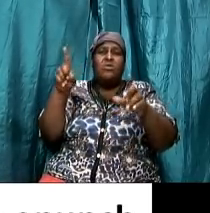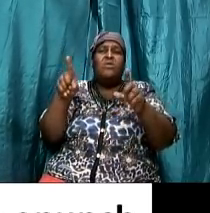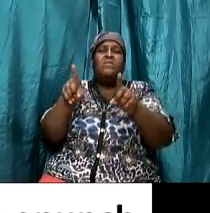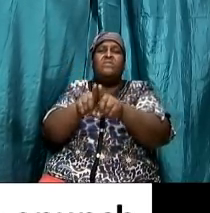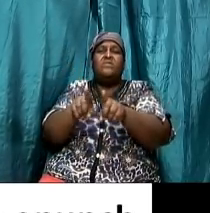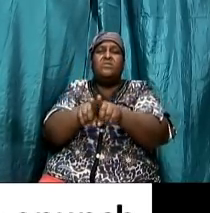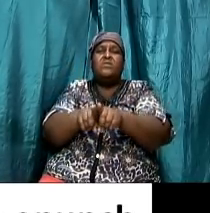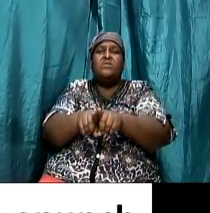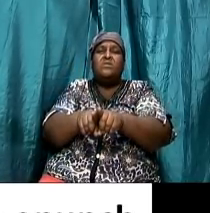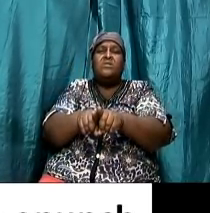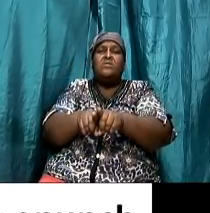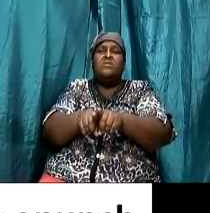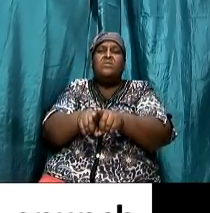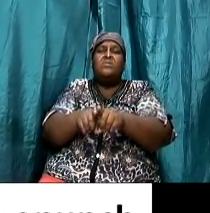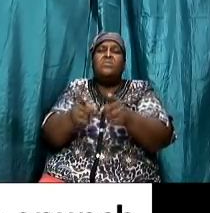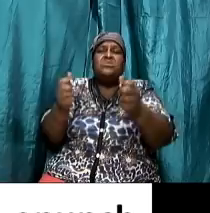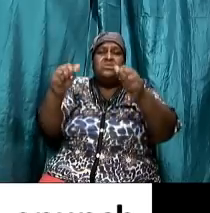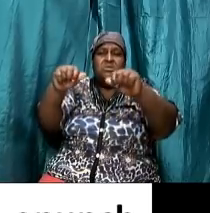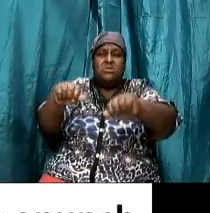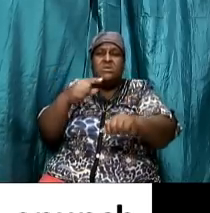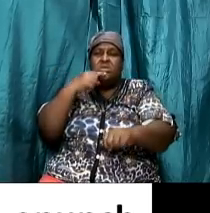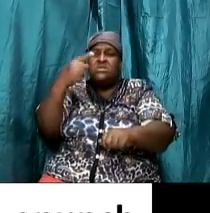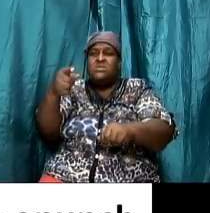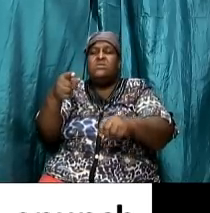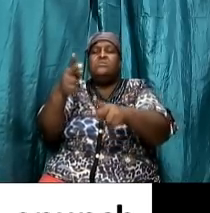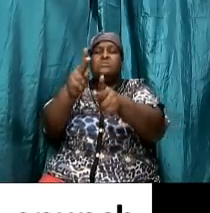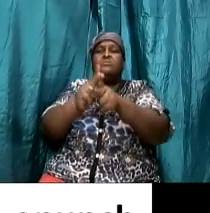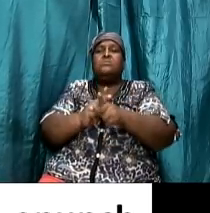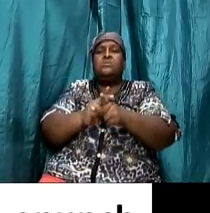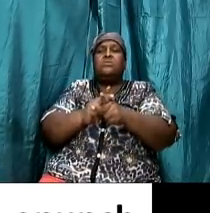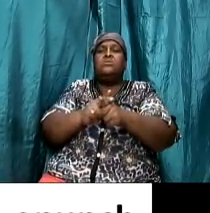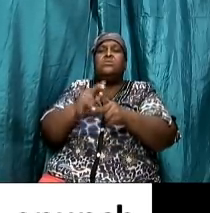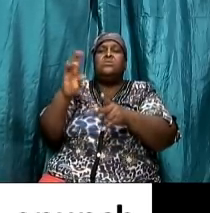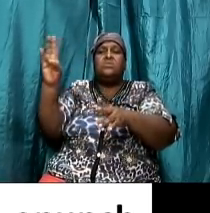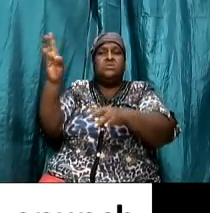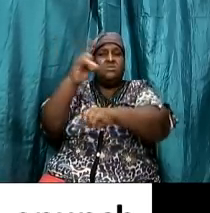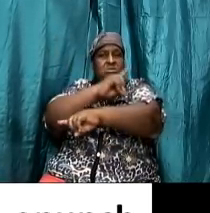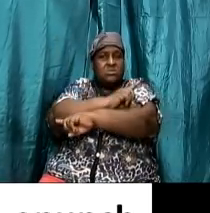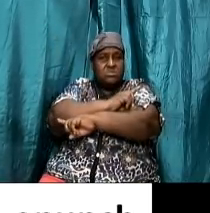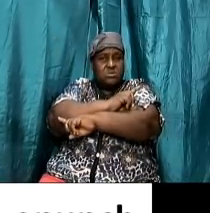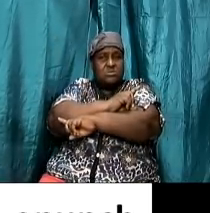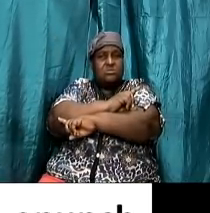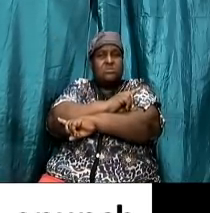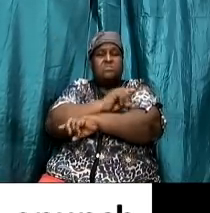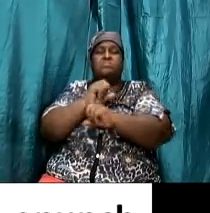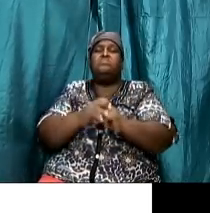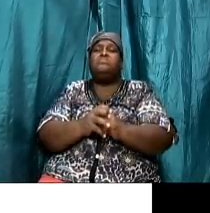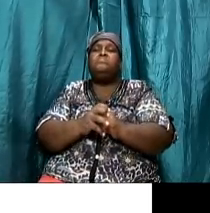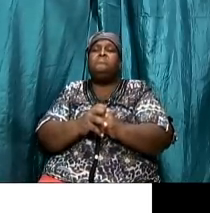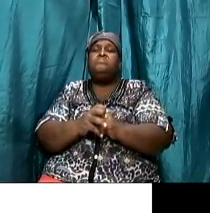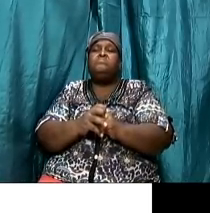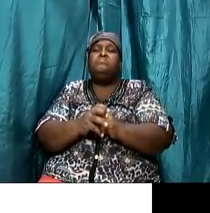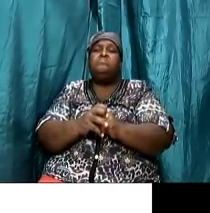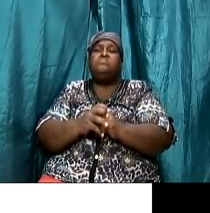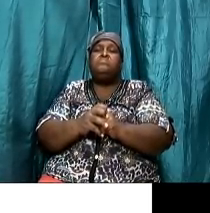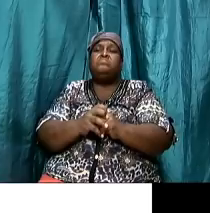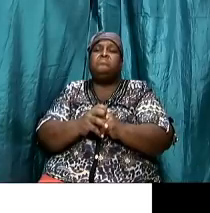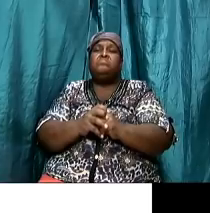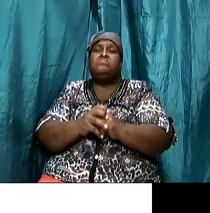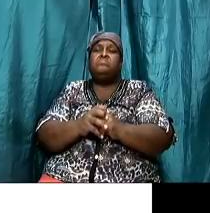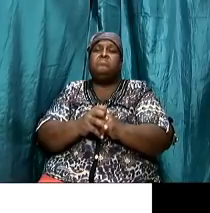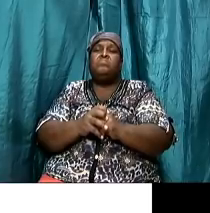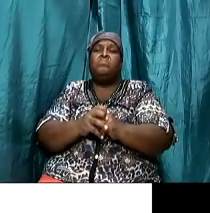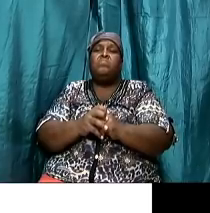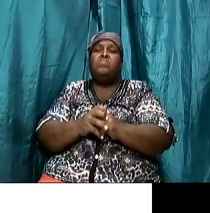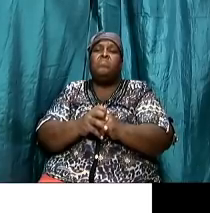required to keep the sabbath so let's just move to the other point did god and i'm and normally jesus would do